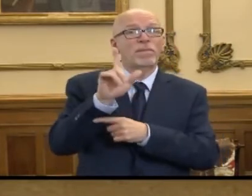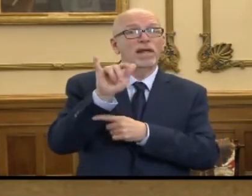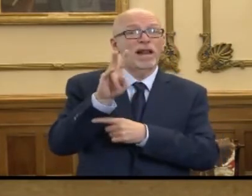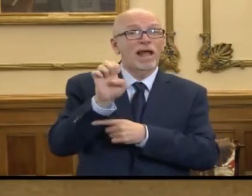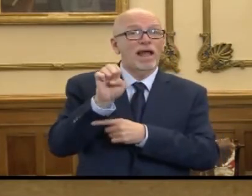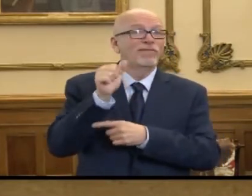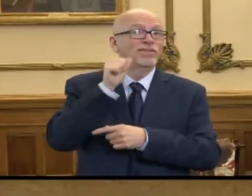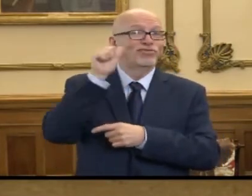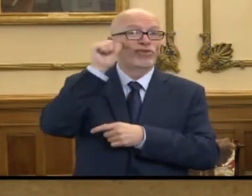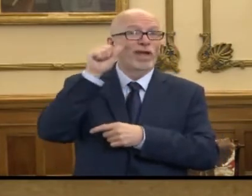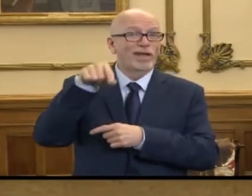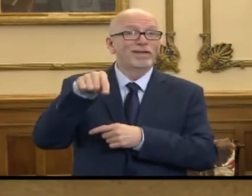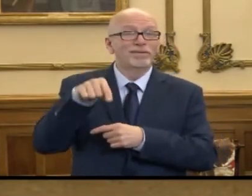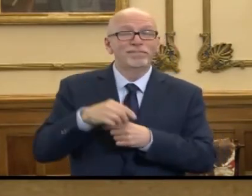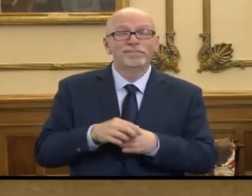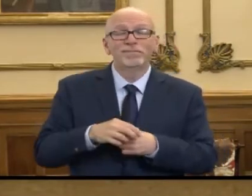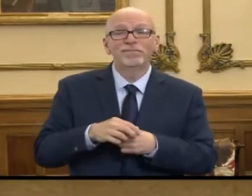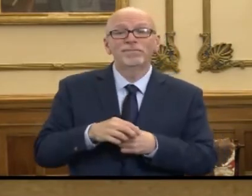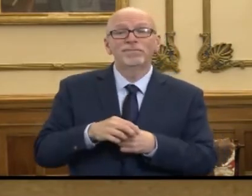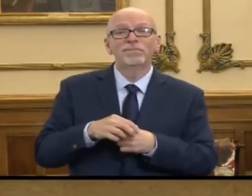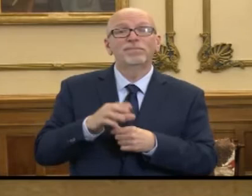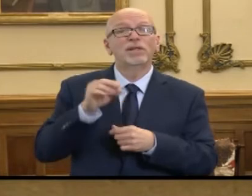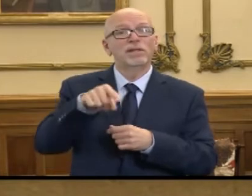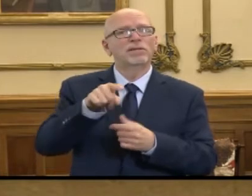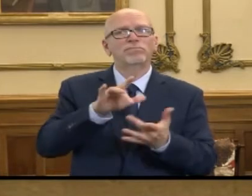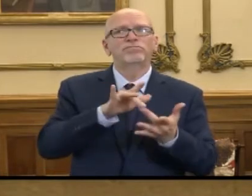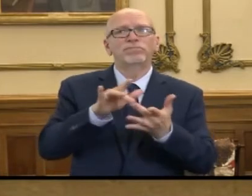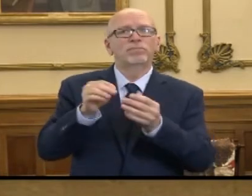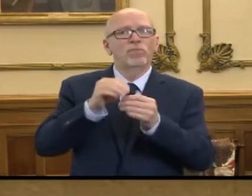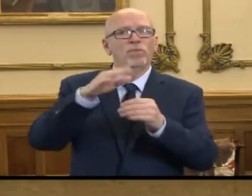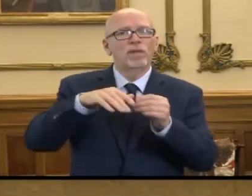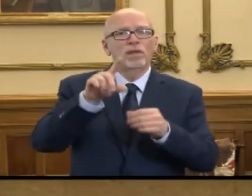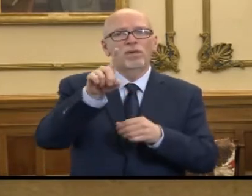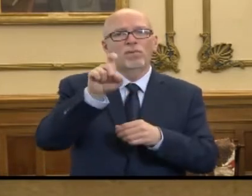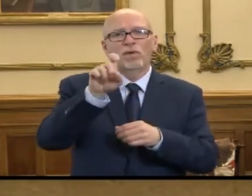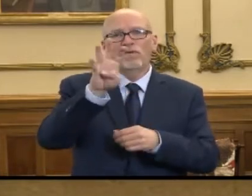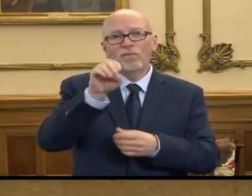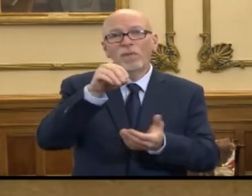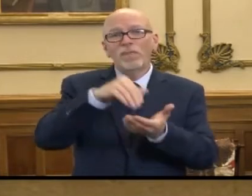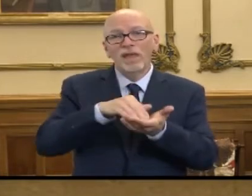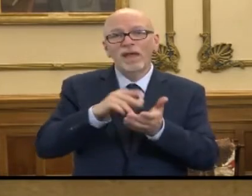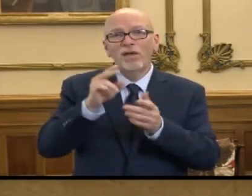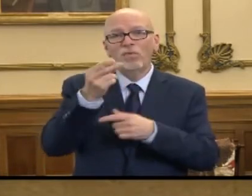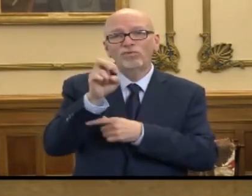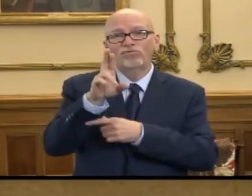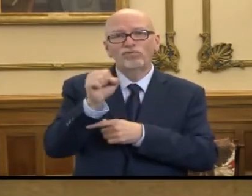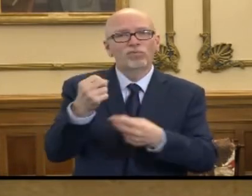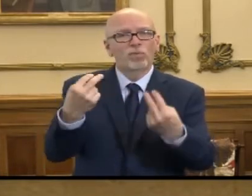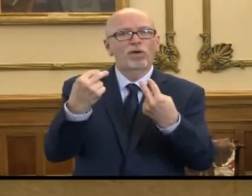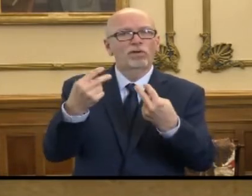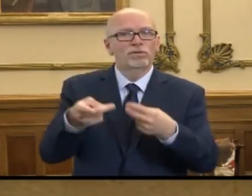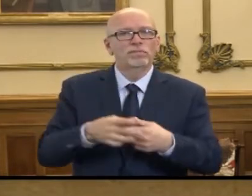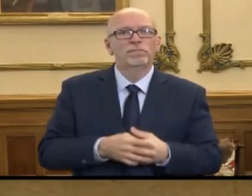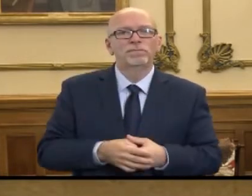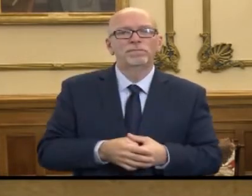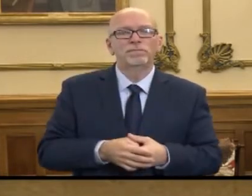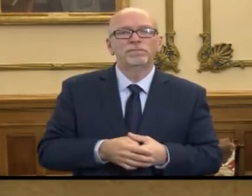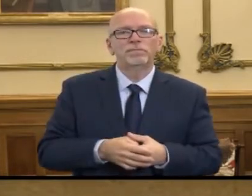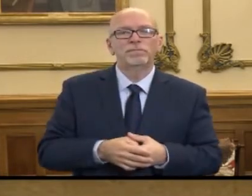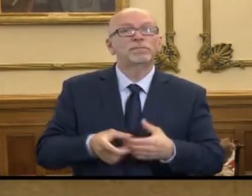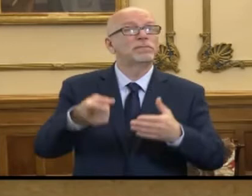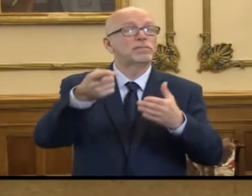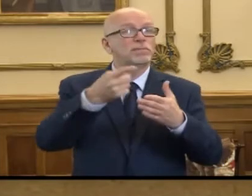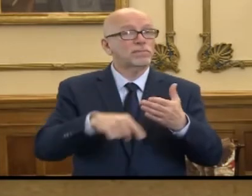on yesterday, and that event reached more than 140,000 Hoosiers. Next week,